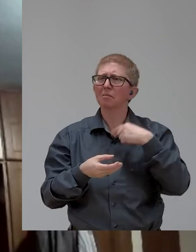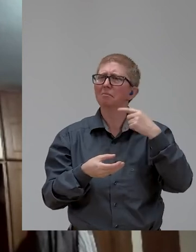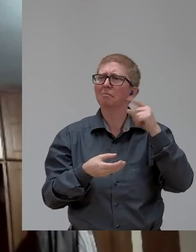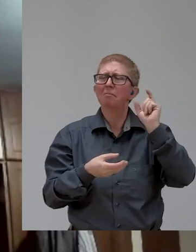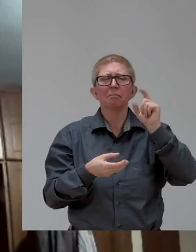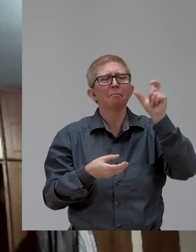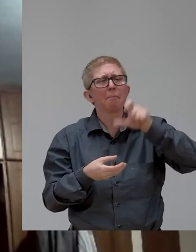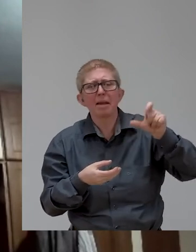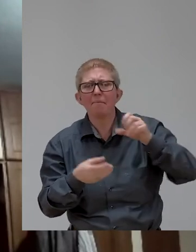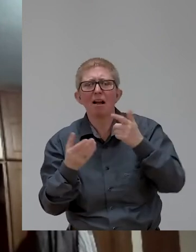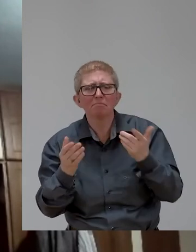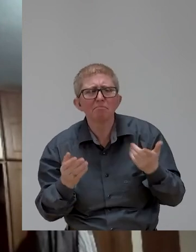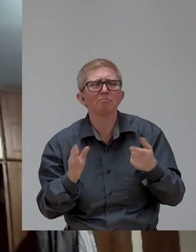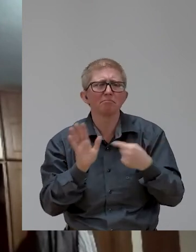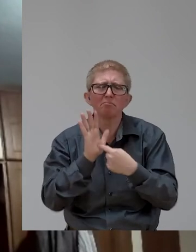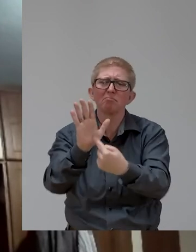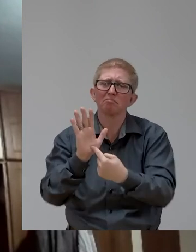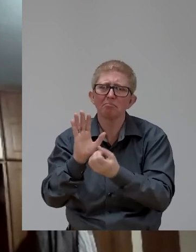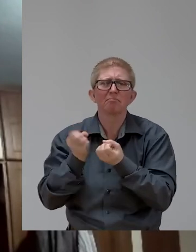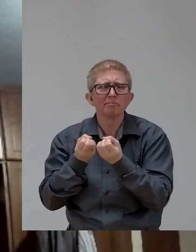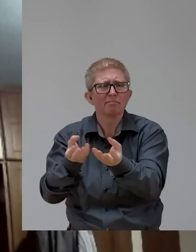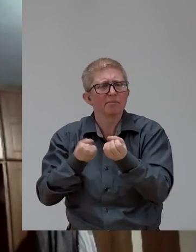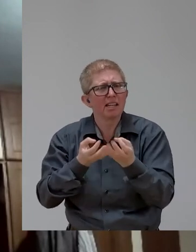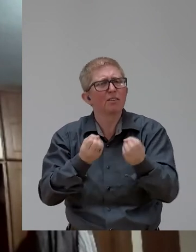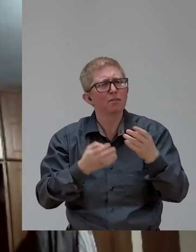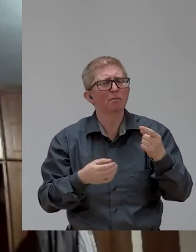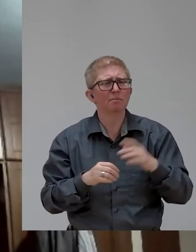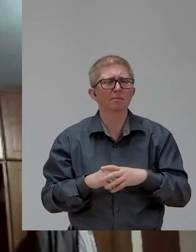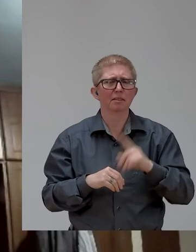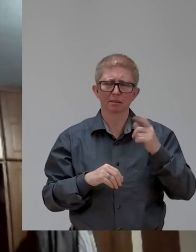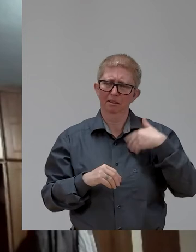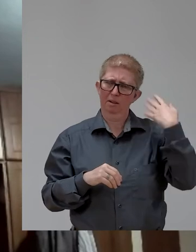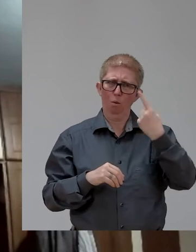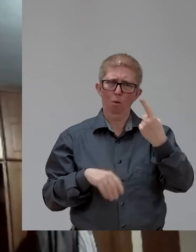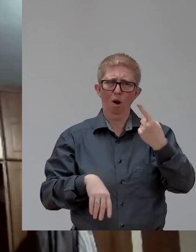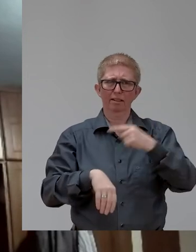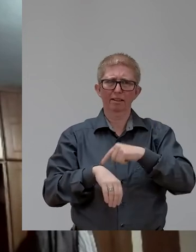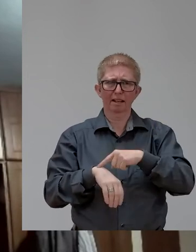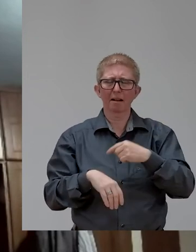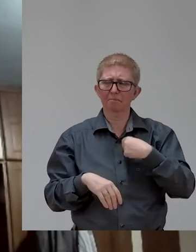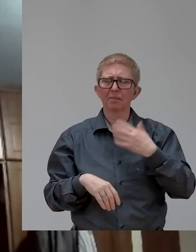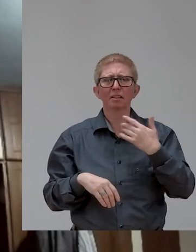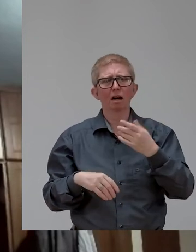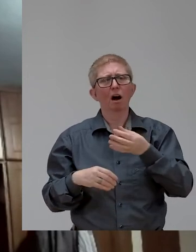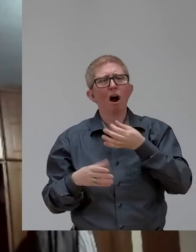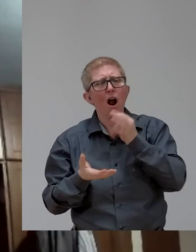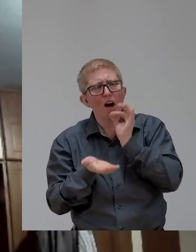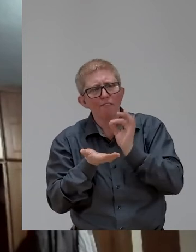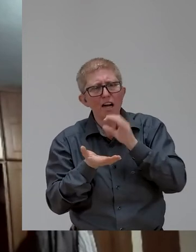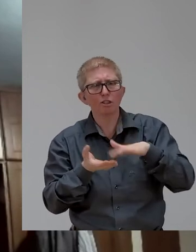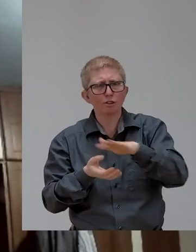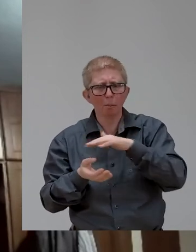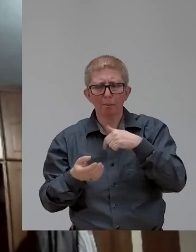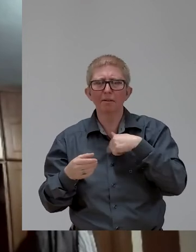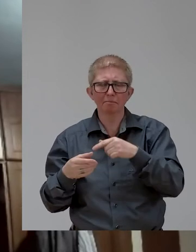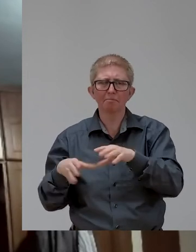once when we talk over coffee is that how could you turn all these billionaires, millionaires into